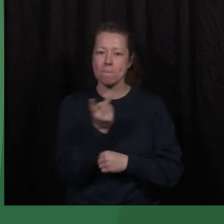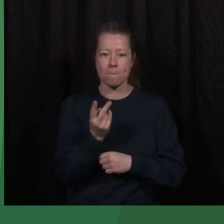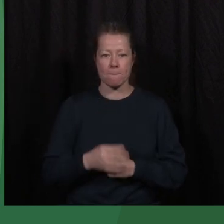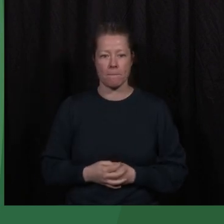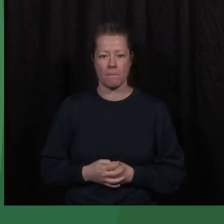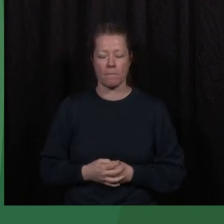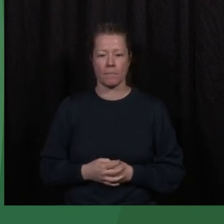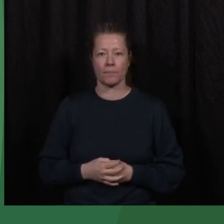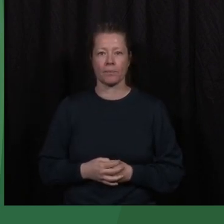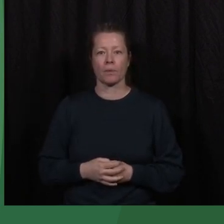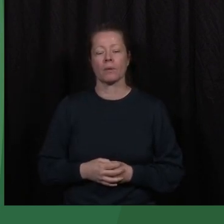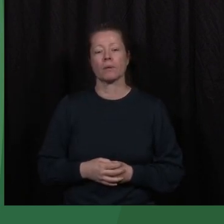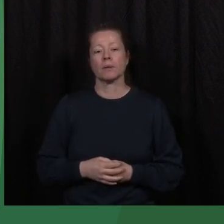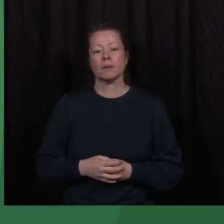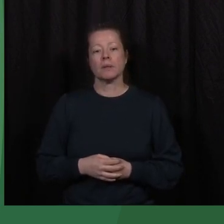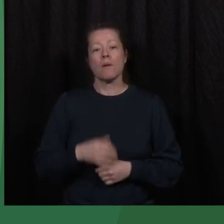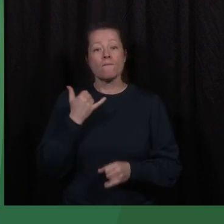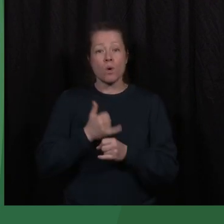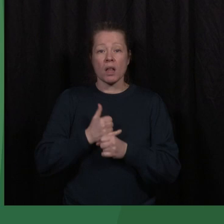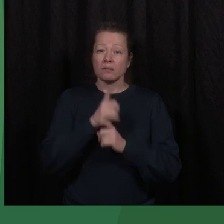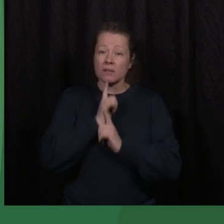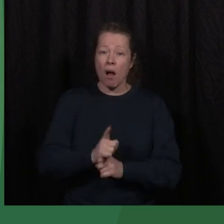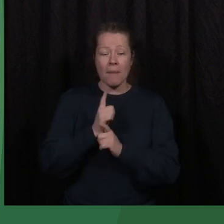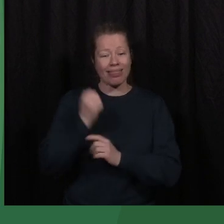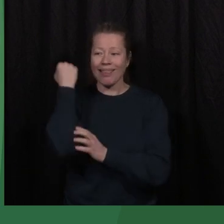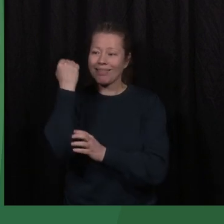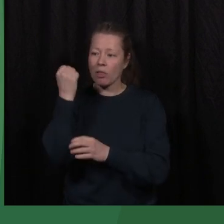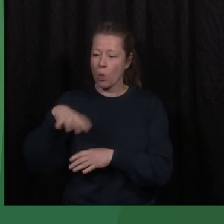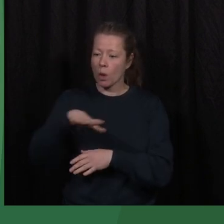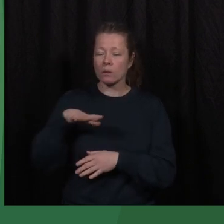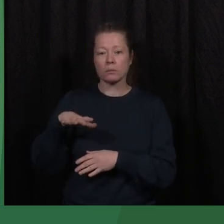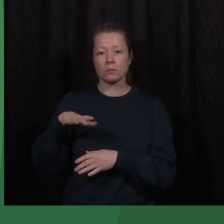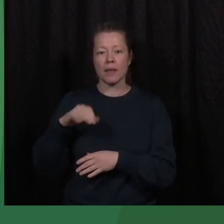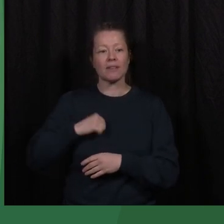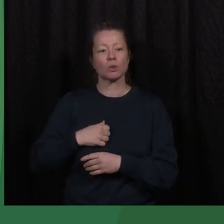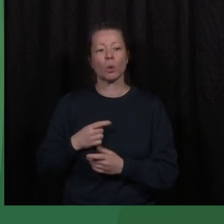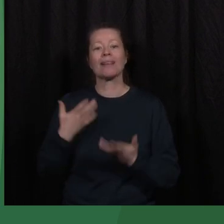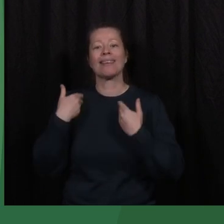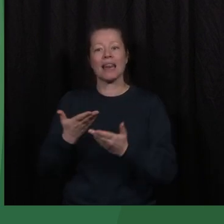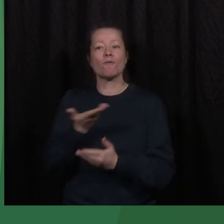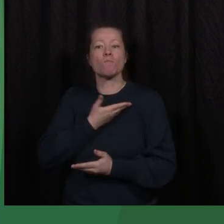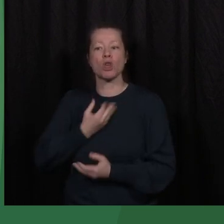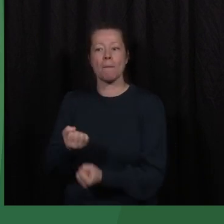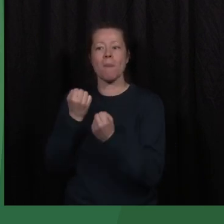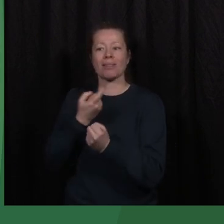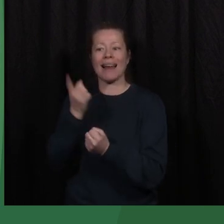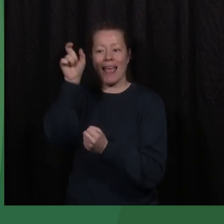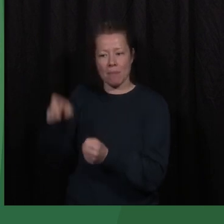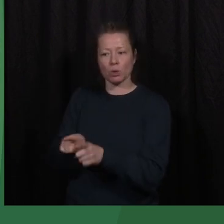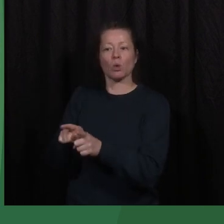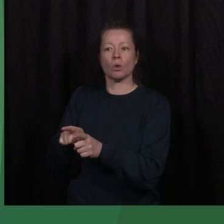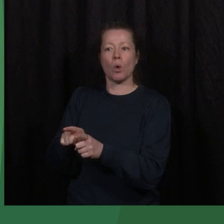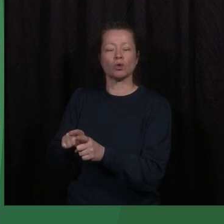The recipe for creating a dictatorship is to trust someone with too much power, and then sit back and hope for the best.